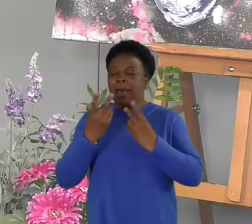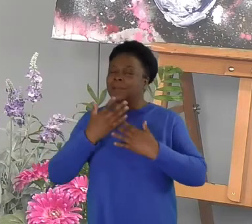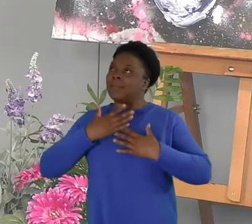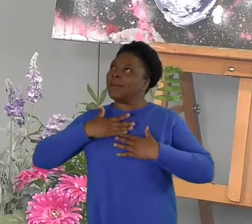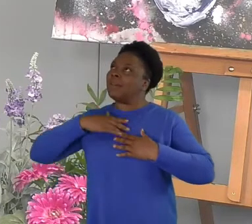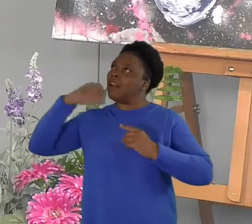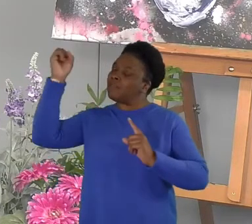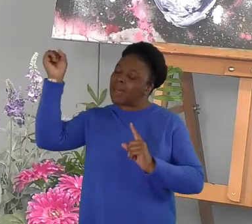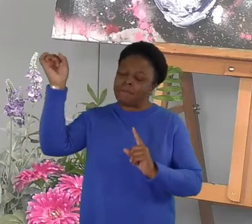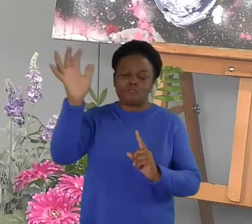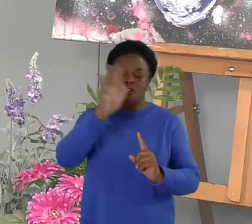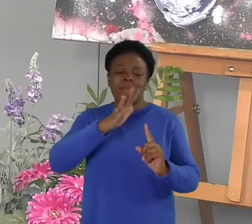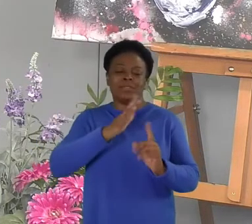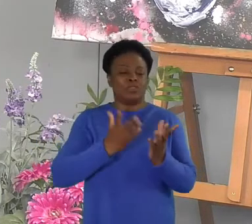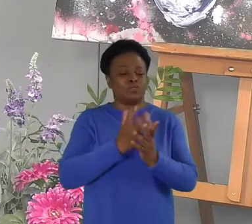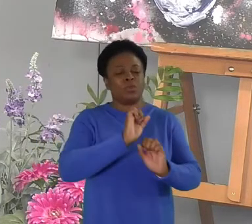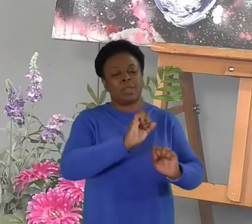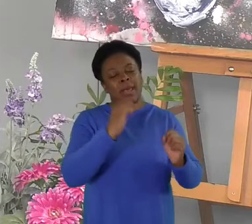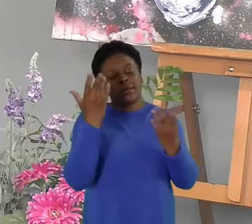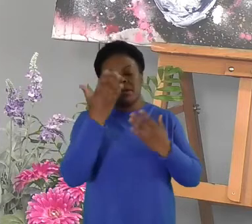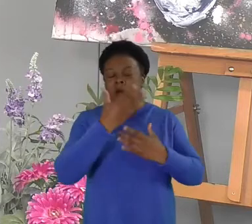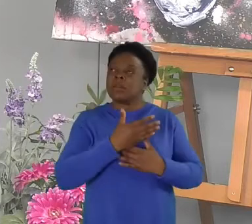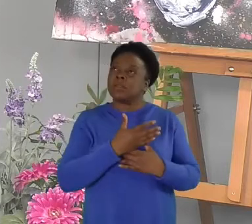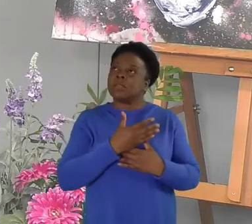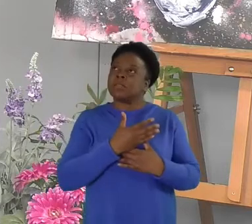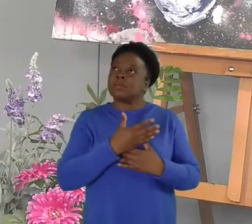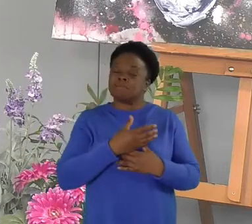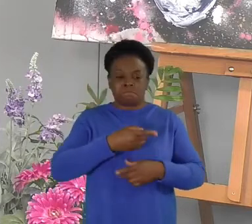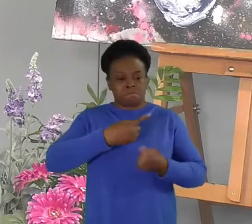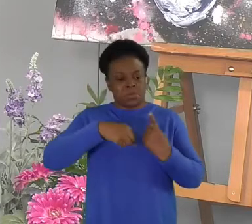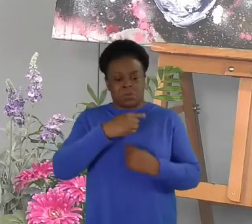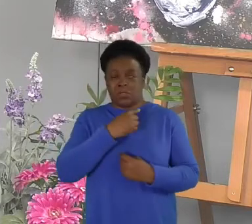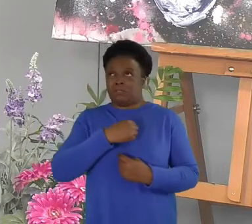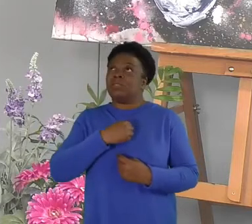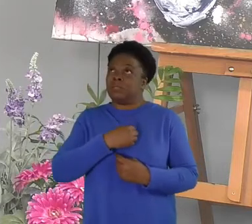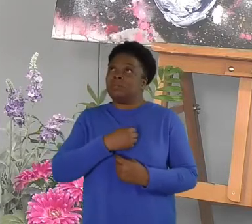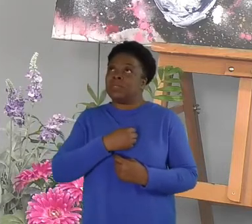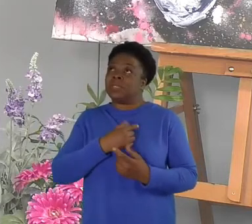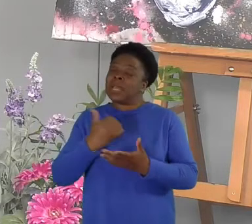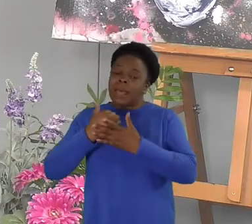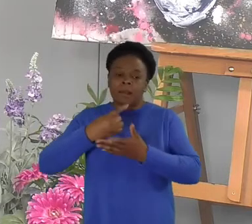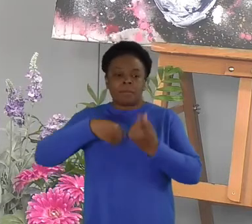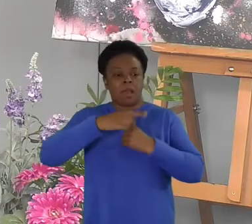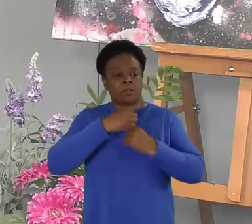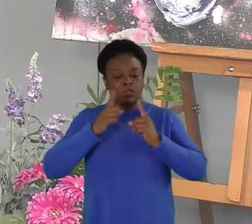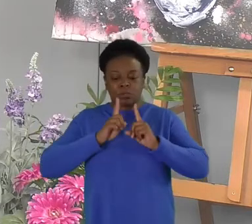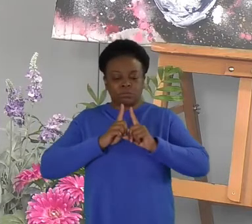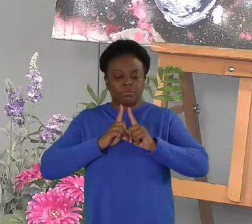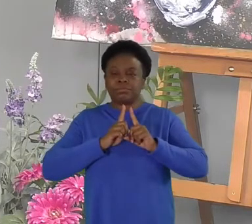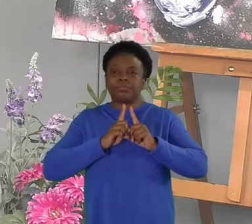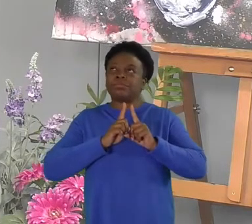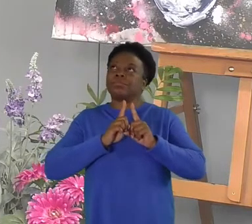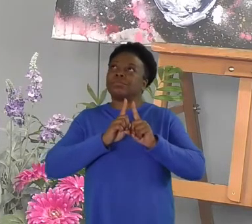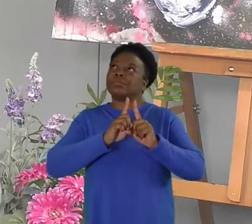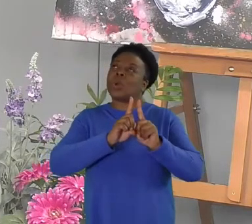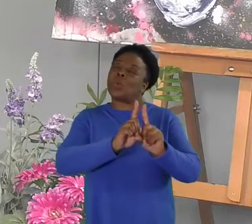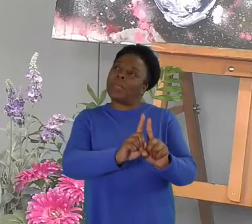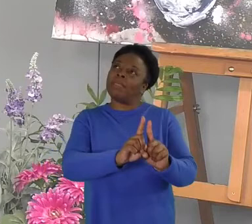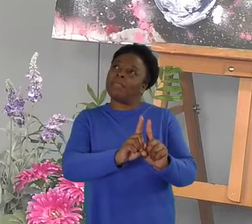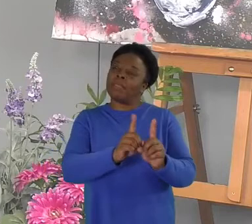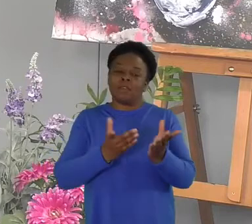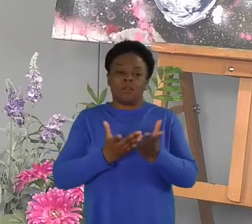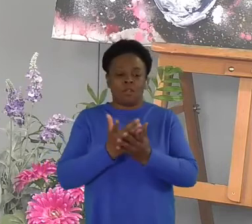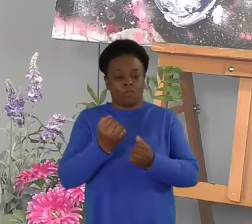May we who share Christ's suffering also journey with fellow sufferers, so that out of our shared